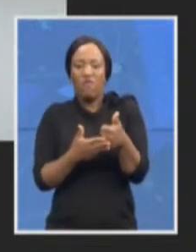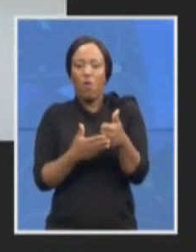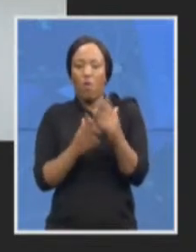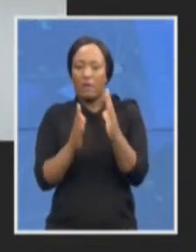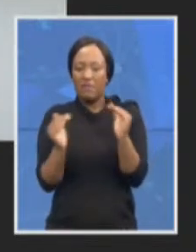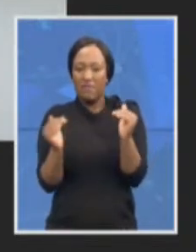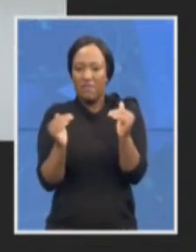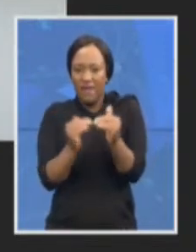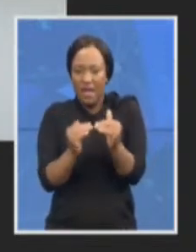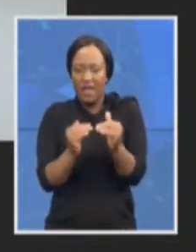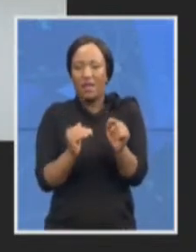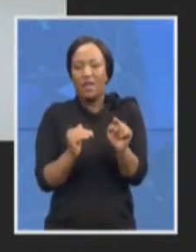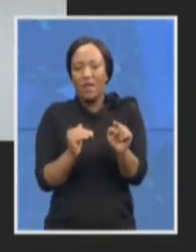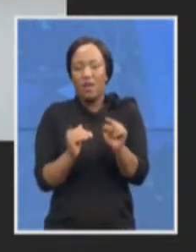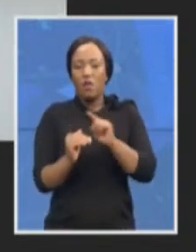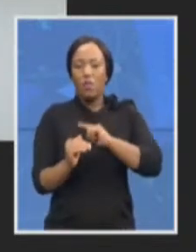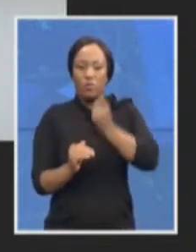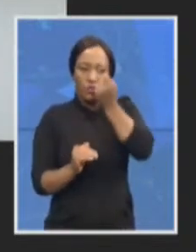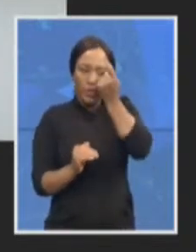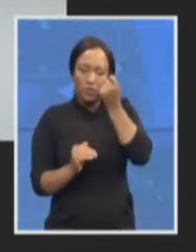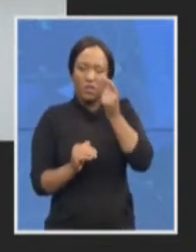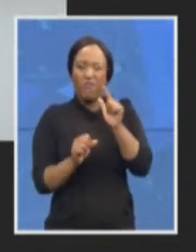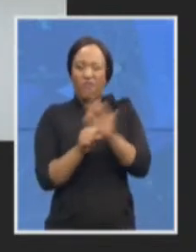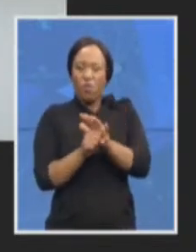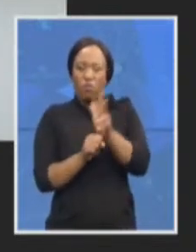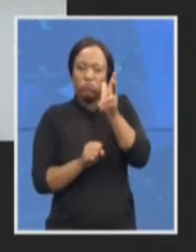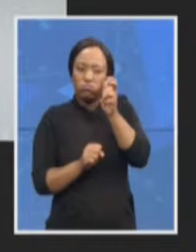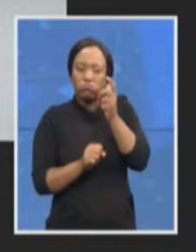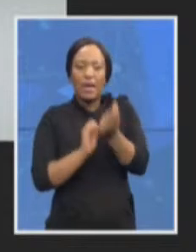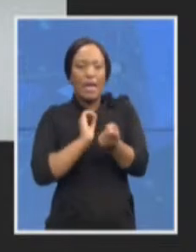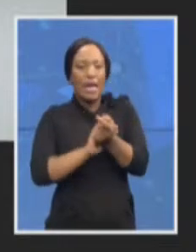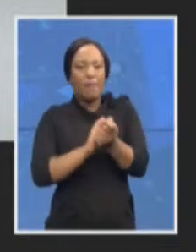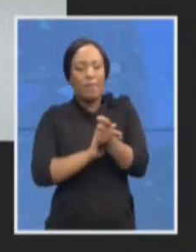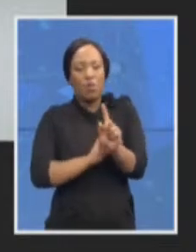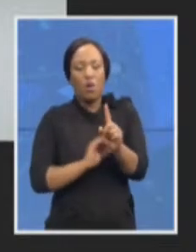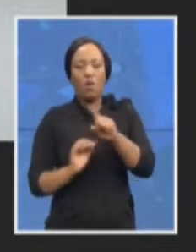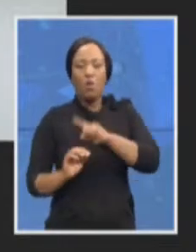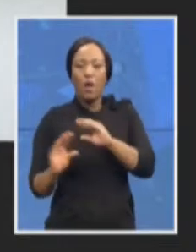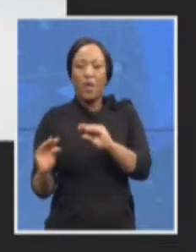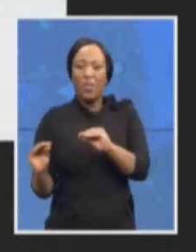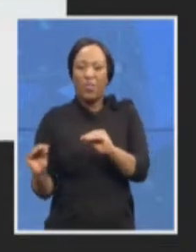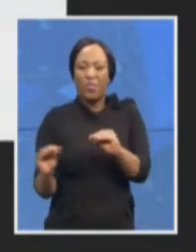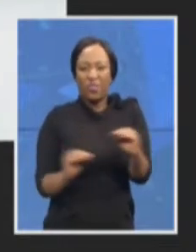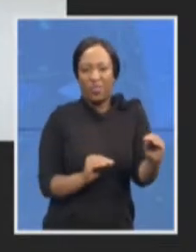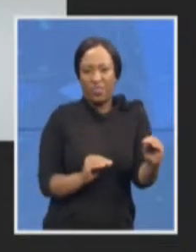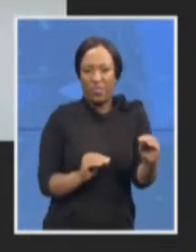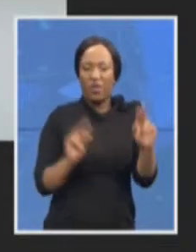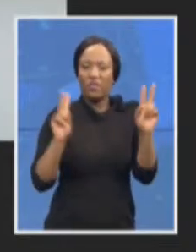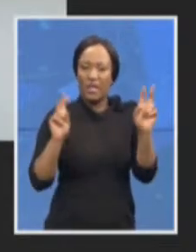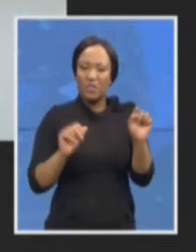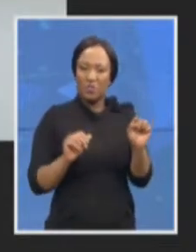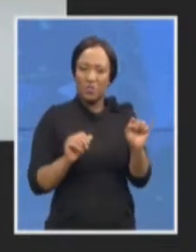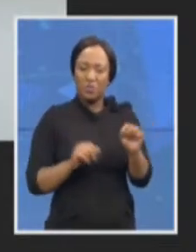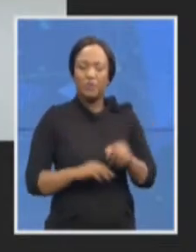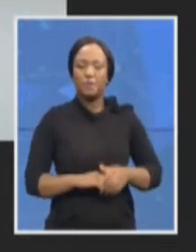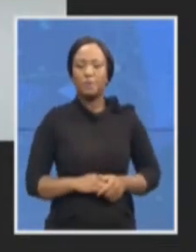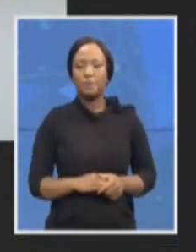actually resulted in the delay with regard to a number of these matters the issue of